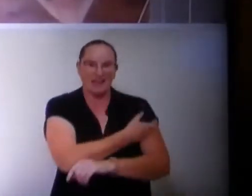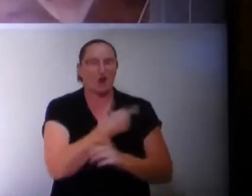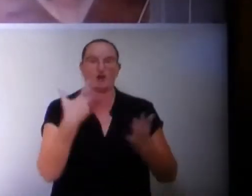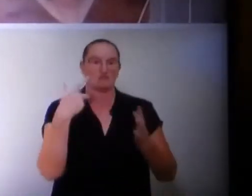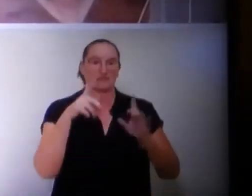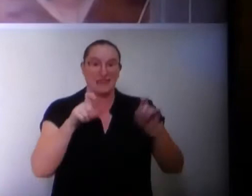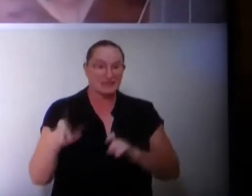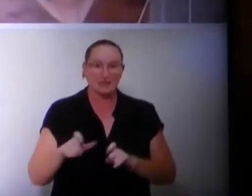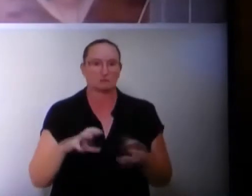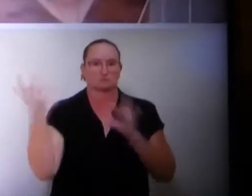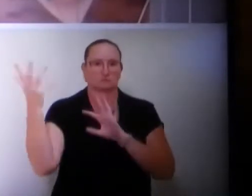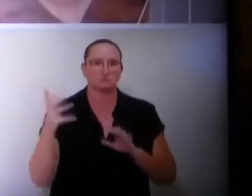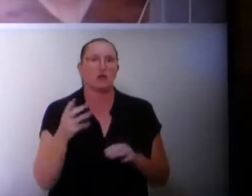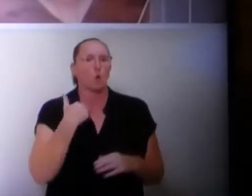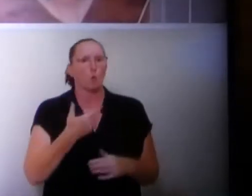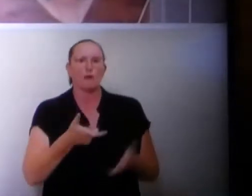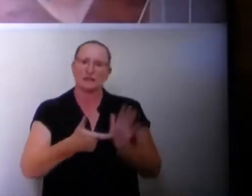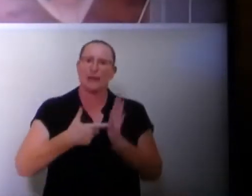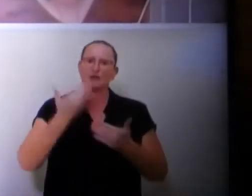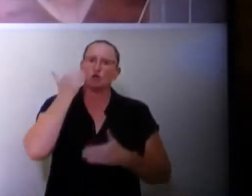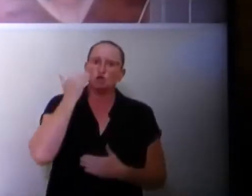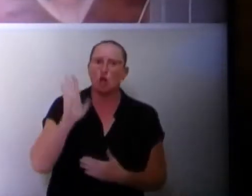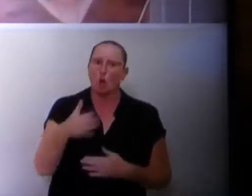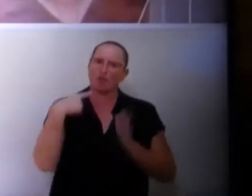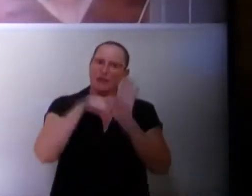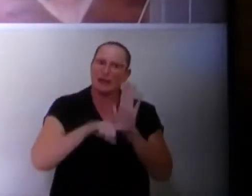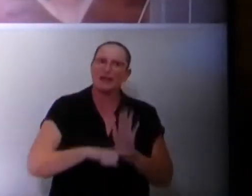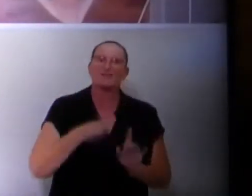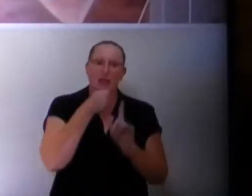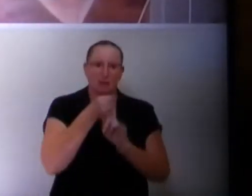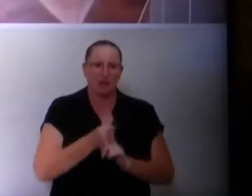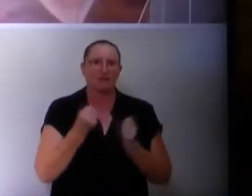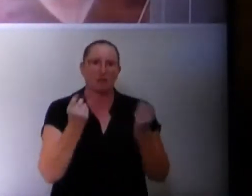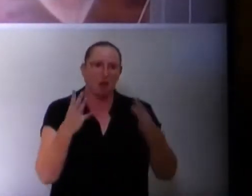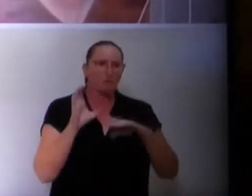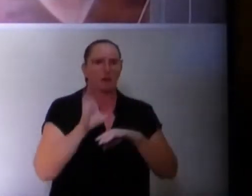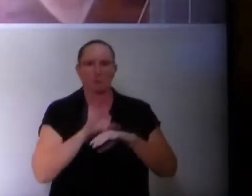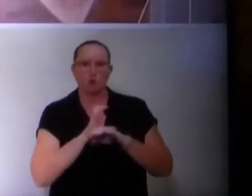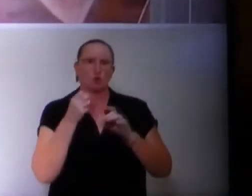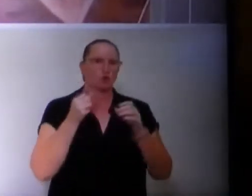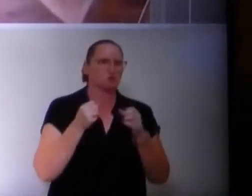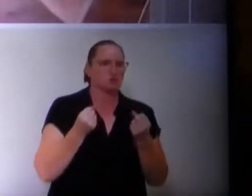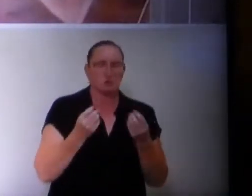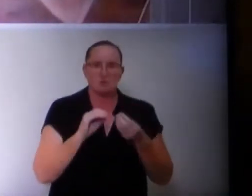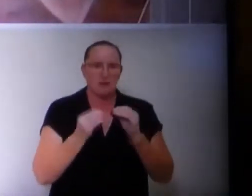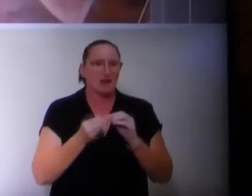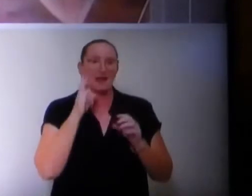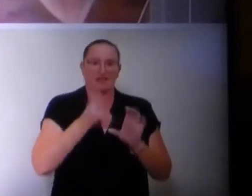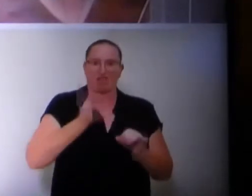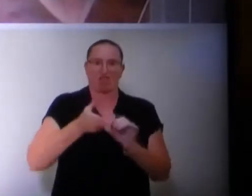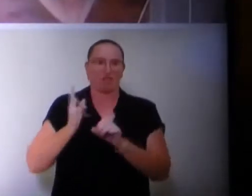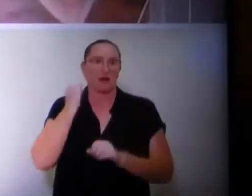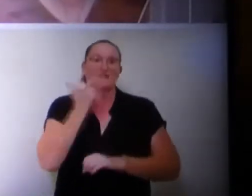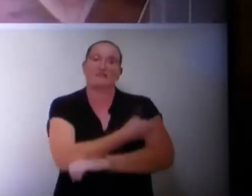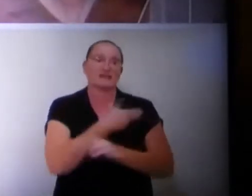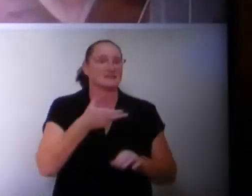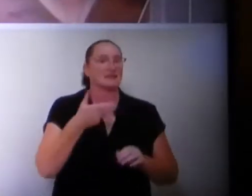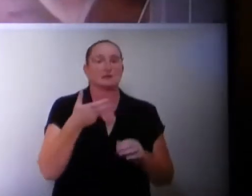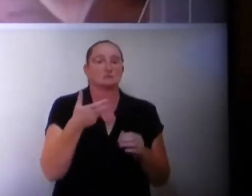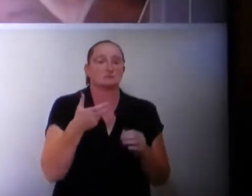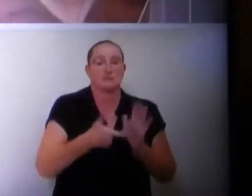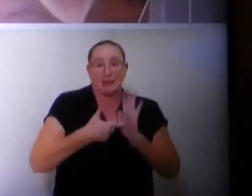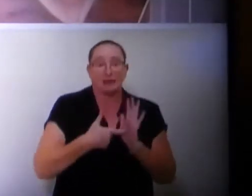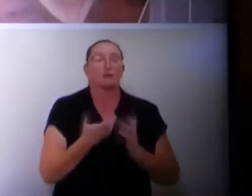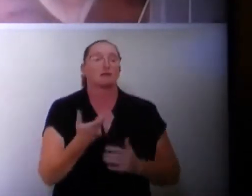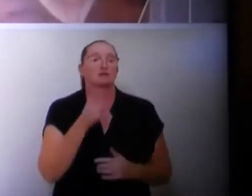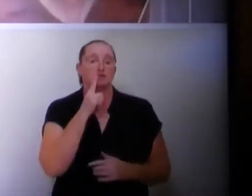Educators are demanding to know Dr. Jara's plan for the possible negative impact due to the number of educators and staff who have stated they will quit if the vaccine is mandated. The